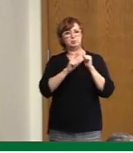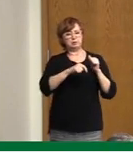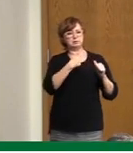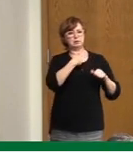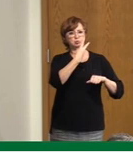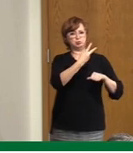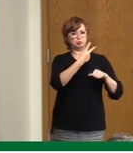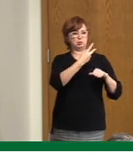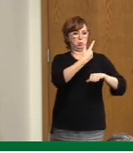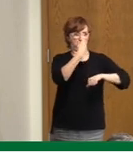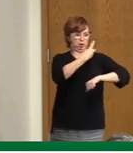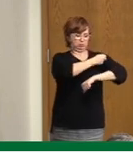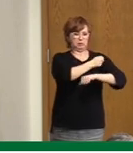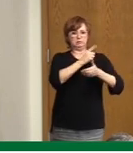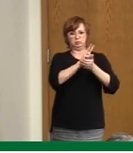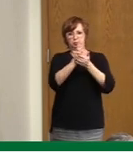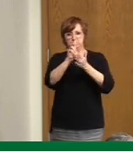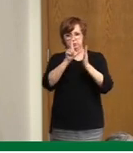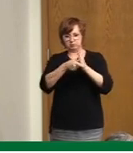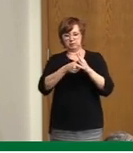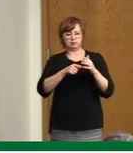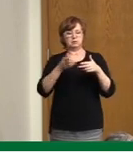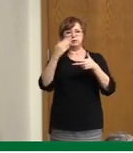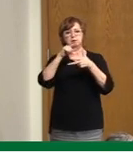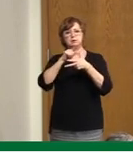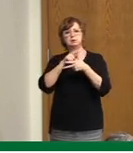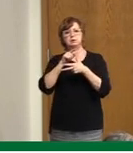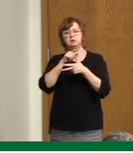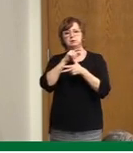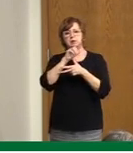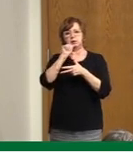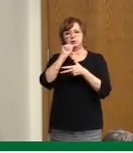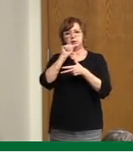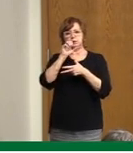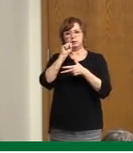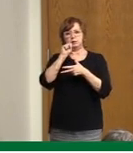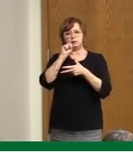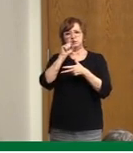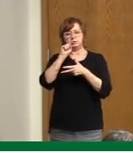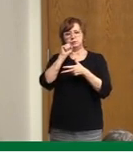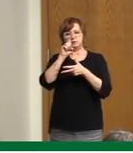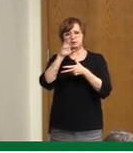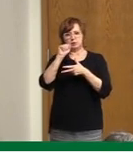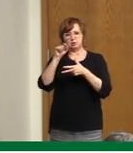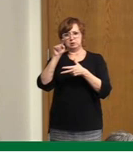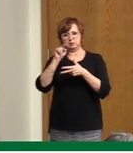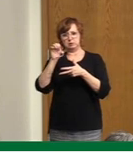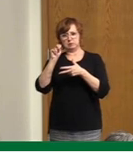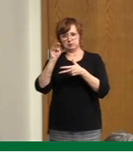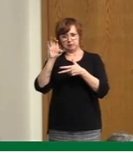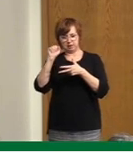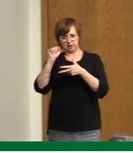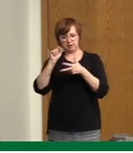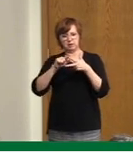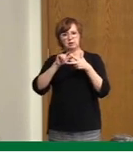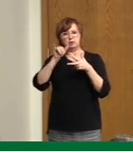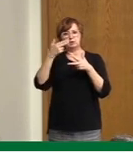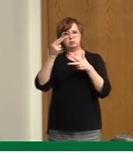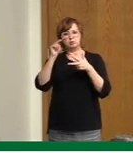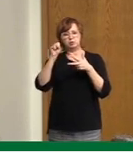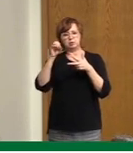two more companies, AstraZeneca and Johnson & Johnson have also applied to have their vaccines approved.